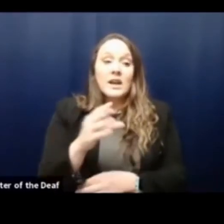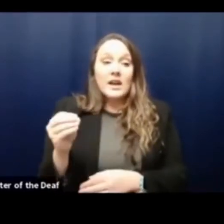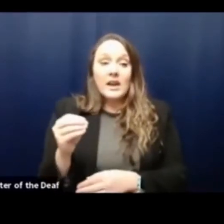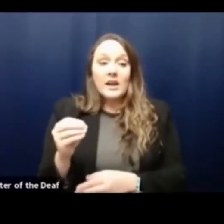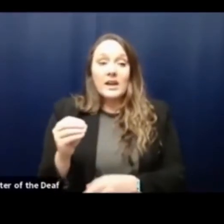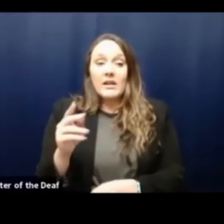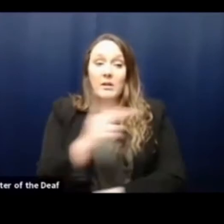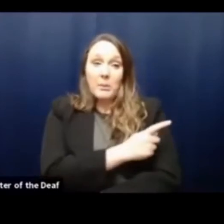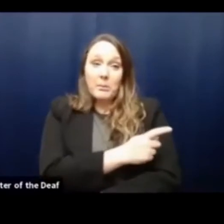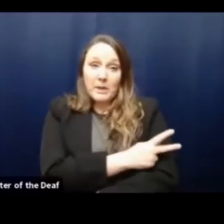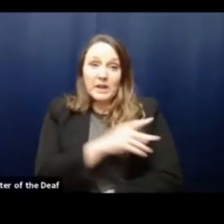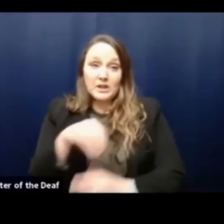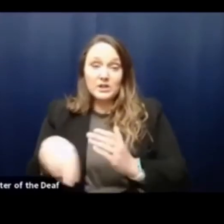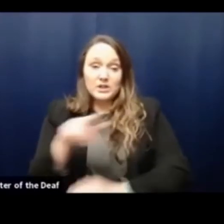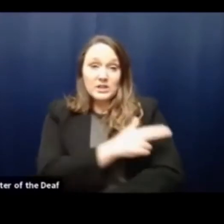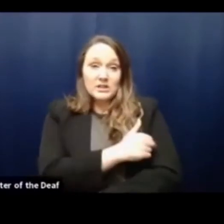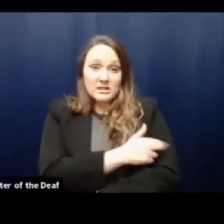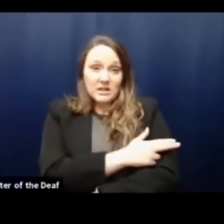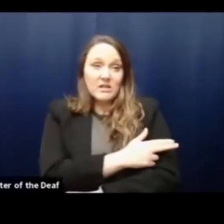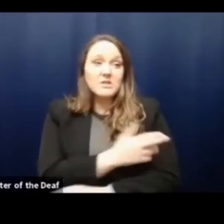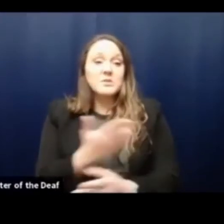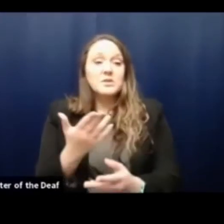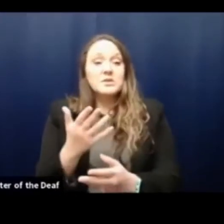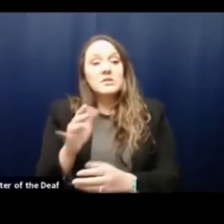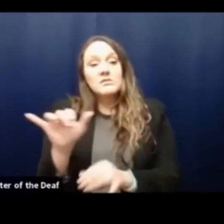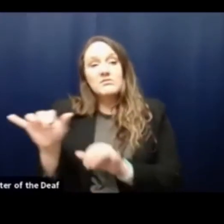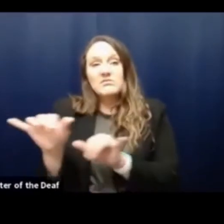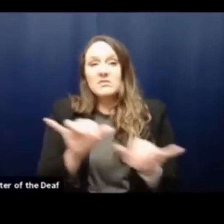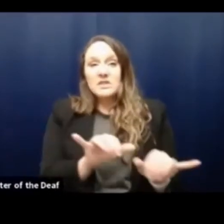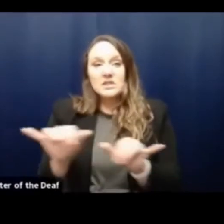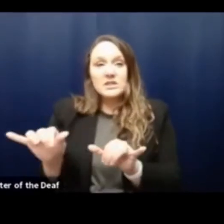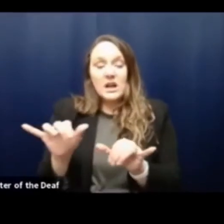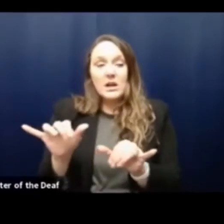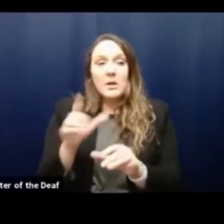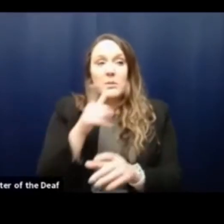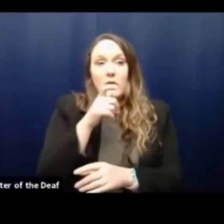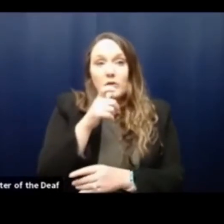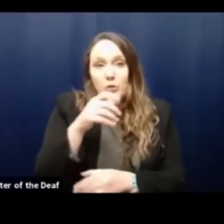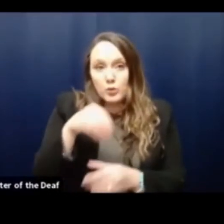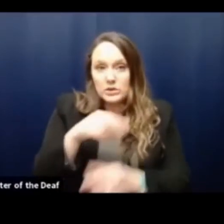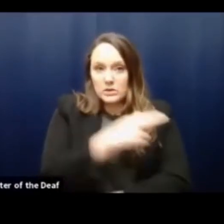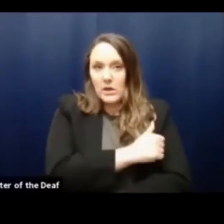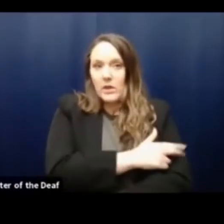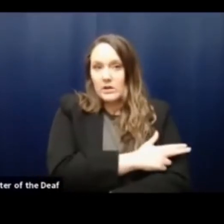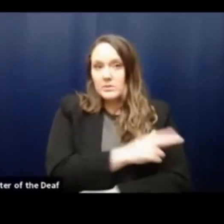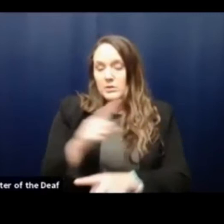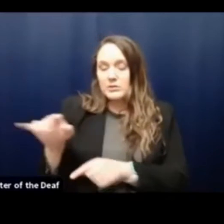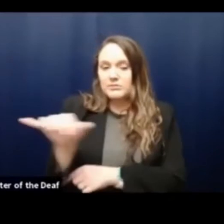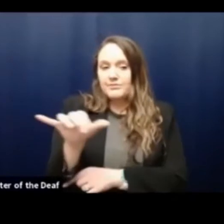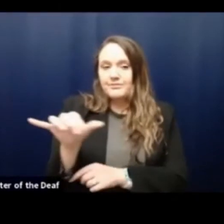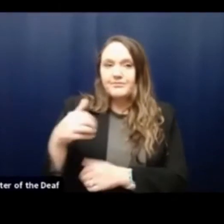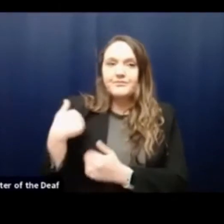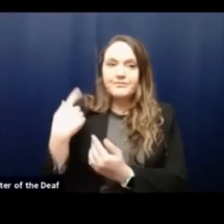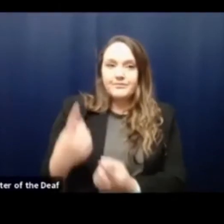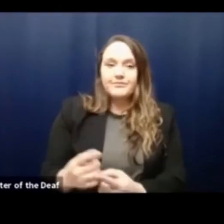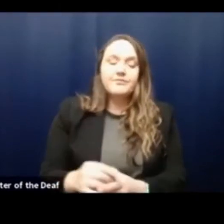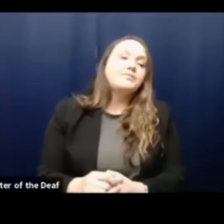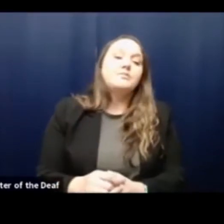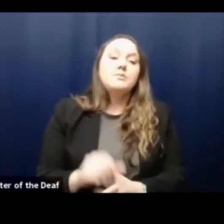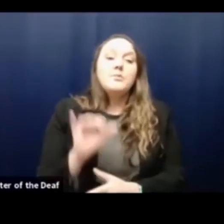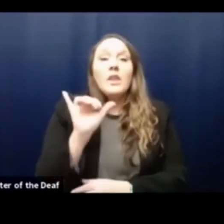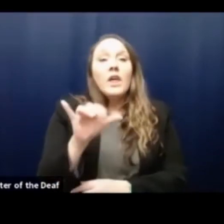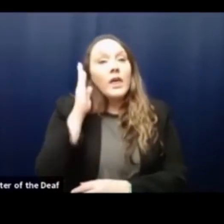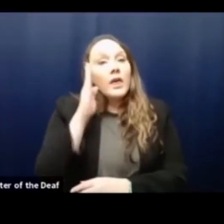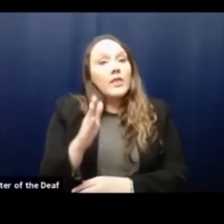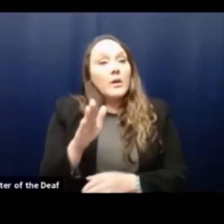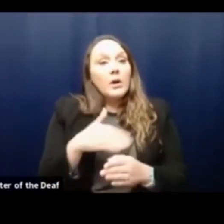patients remaining relatively the same. That will eventually, has already, but will eventually continue to